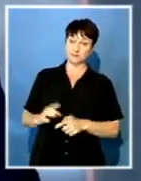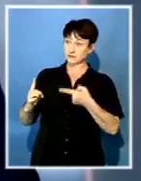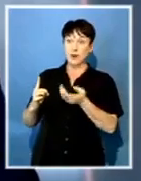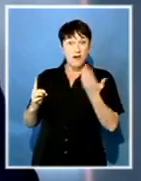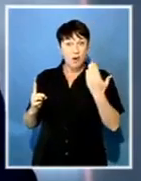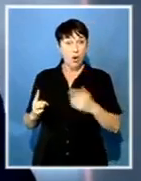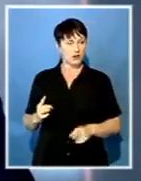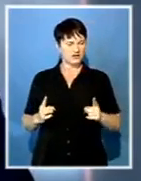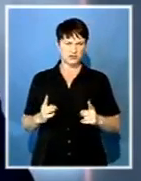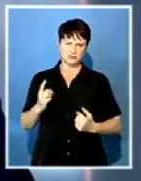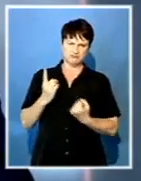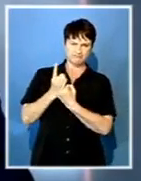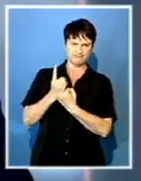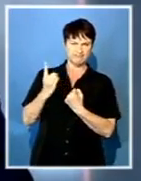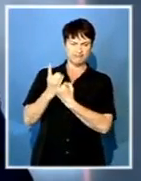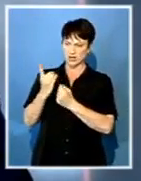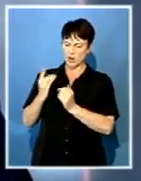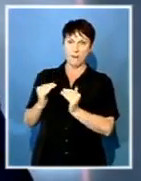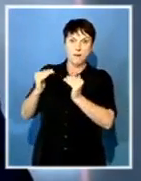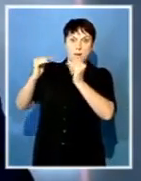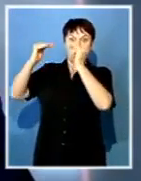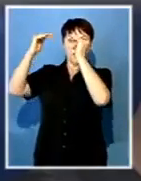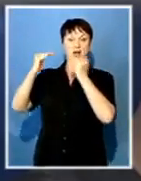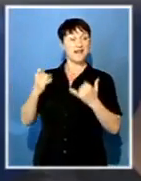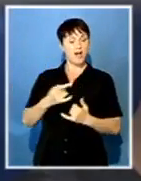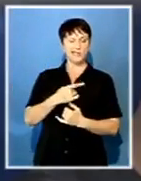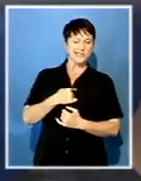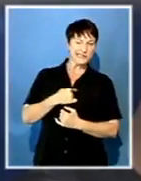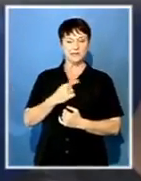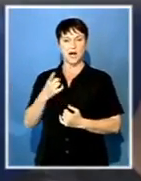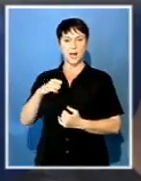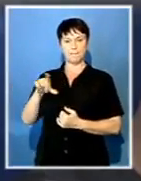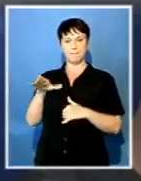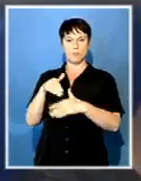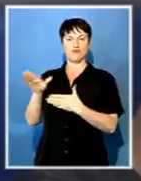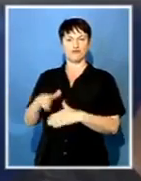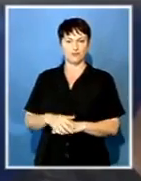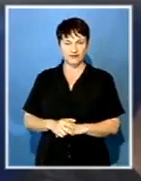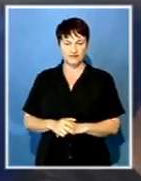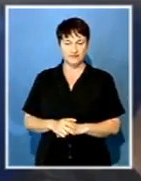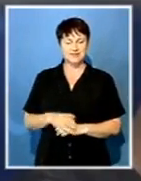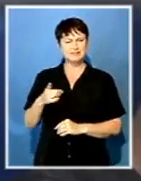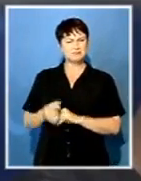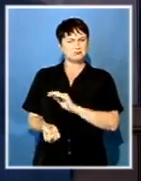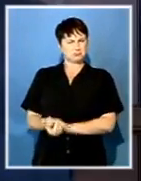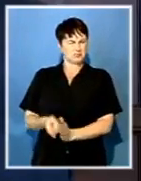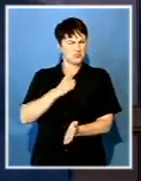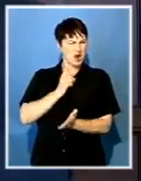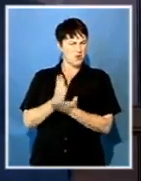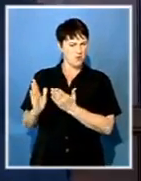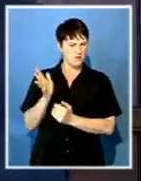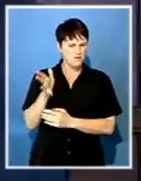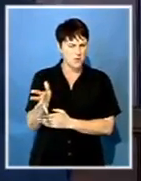helped ascend to the highest office, out. And the straw that broke the camel's back,